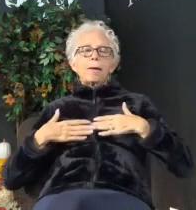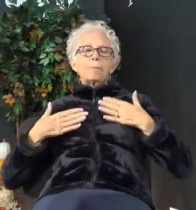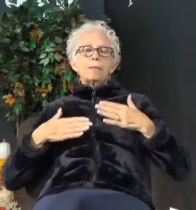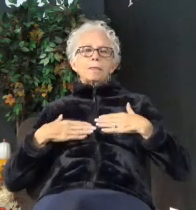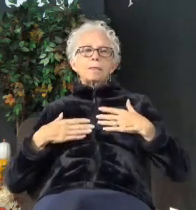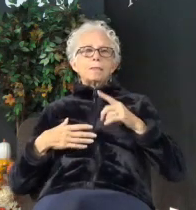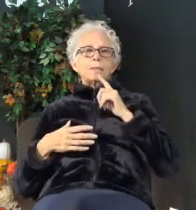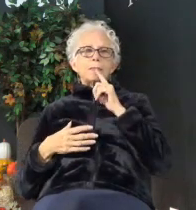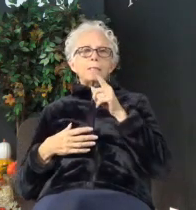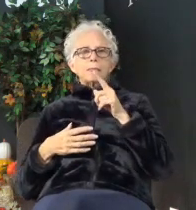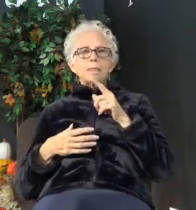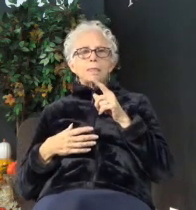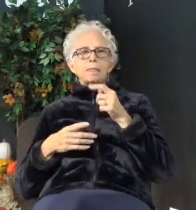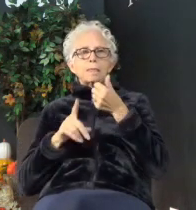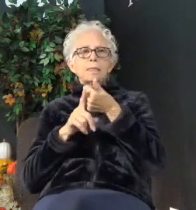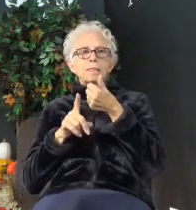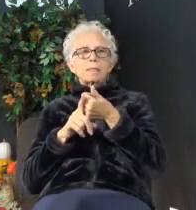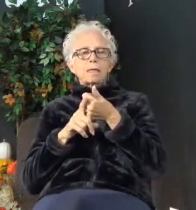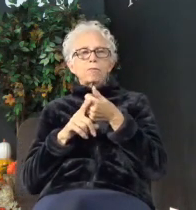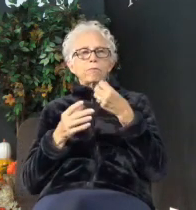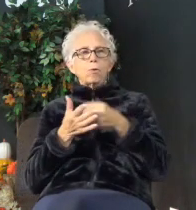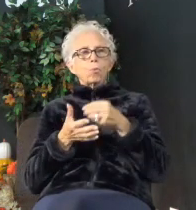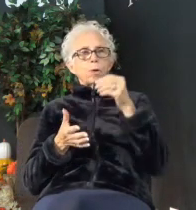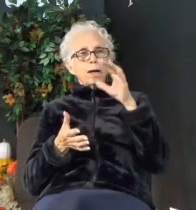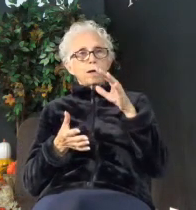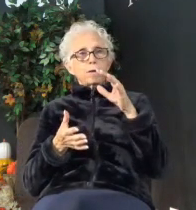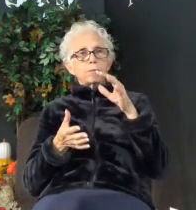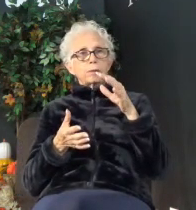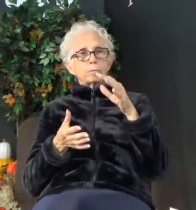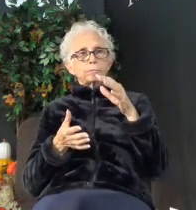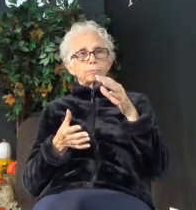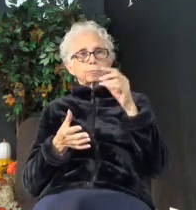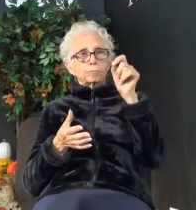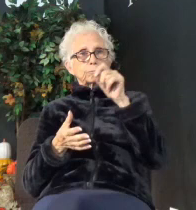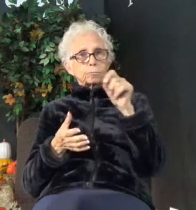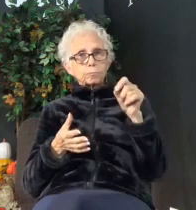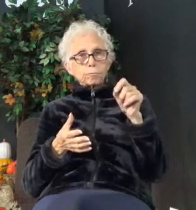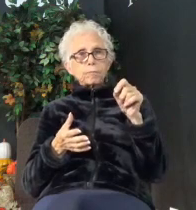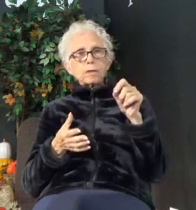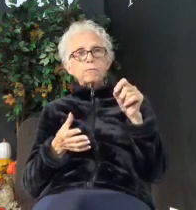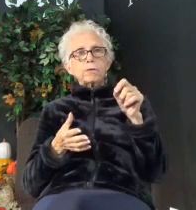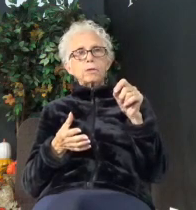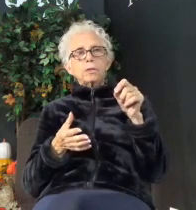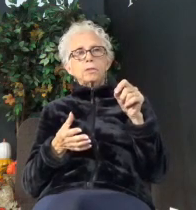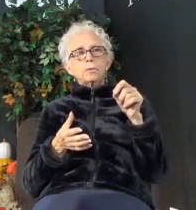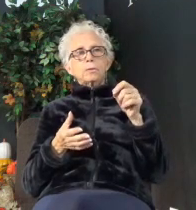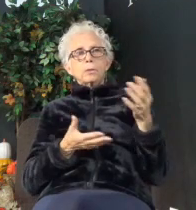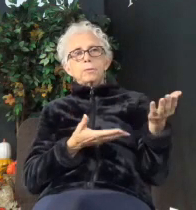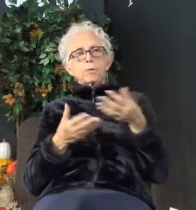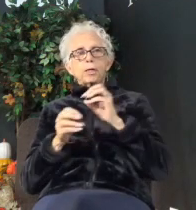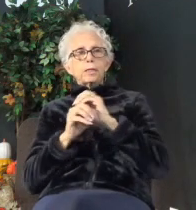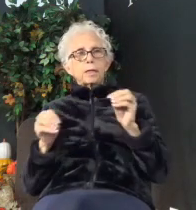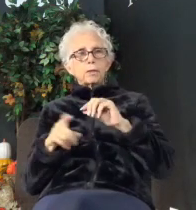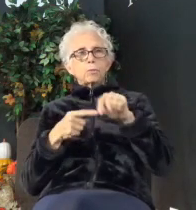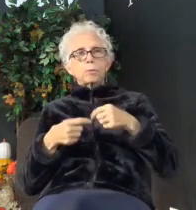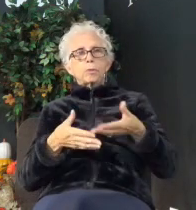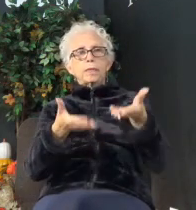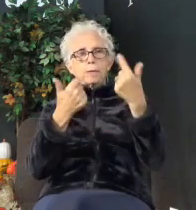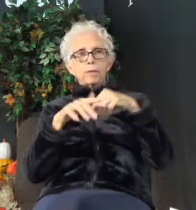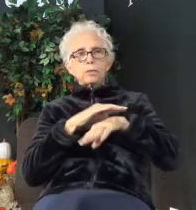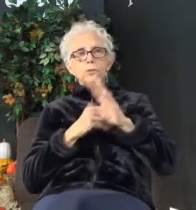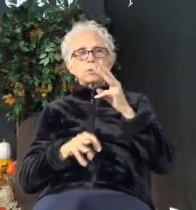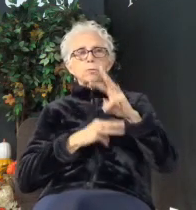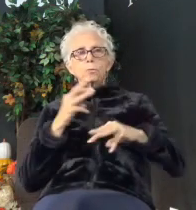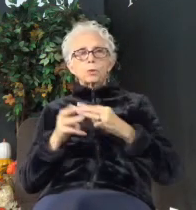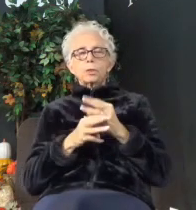itself great wealth. After all, we brought nothing with us when we came into the world, and we